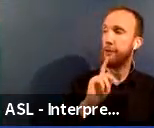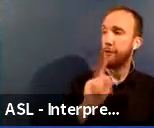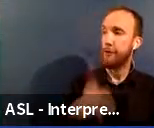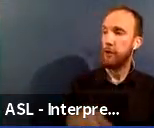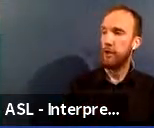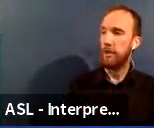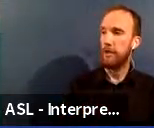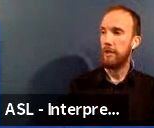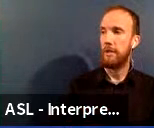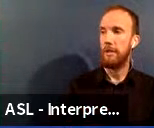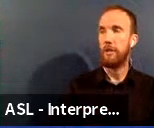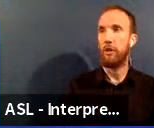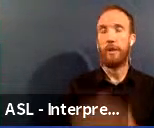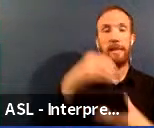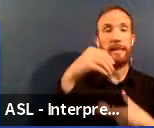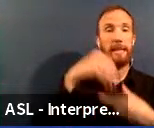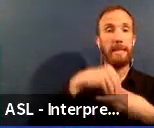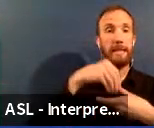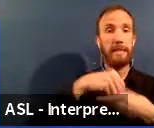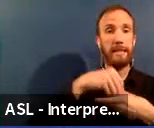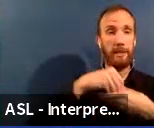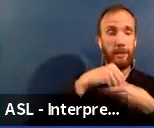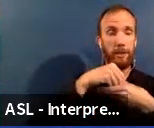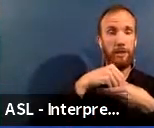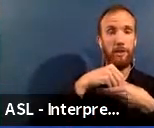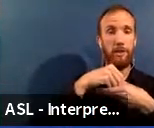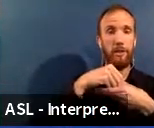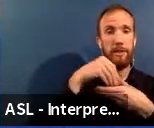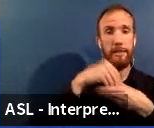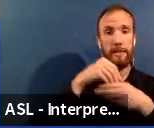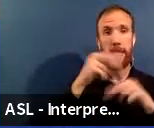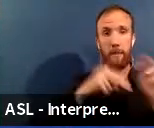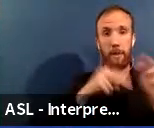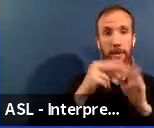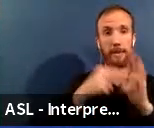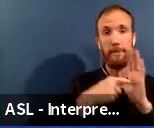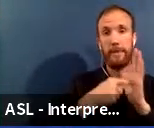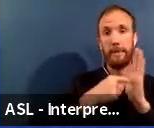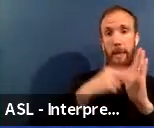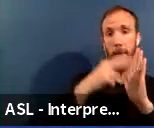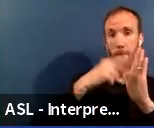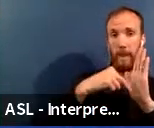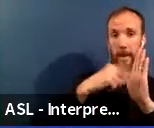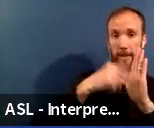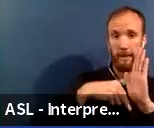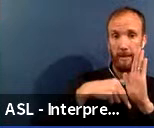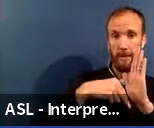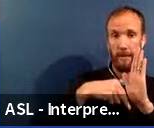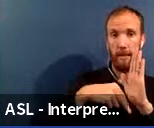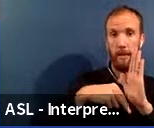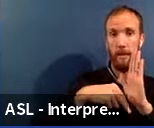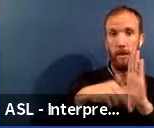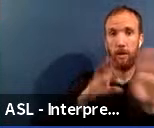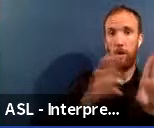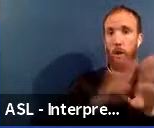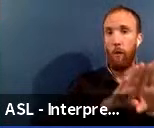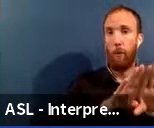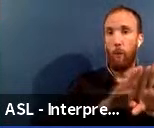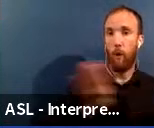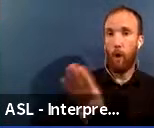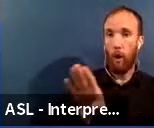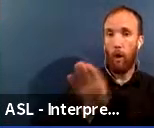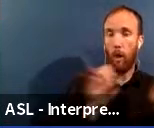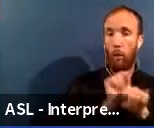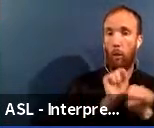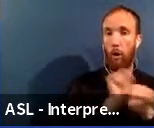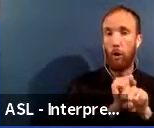so interior finishes such, would include, um, painting, uh, what the walls, the,